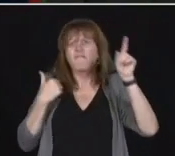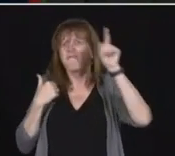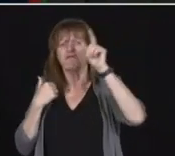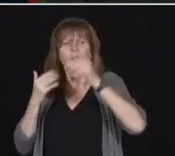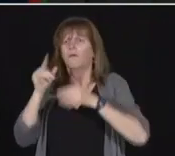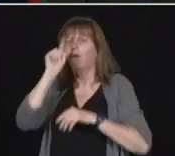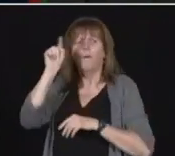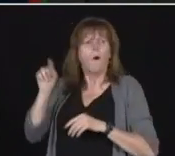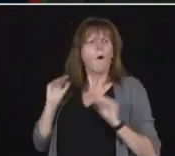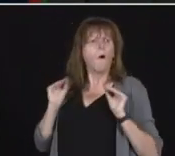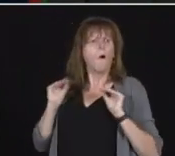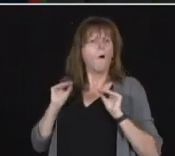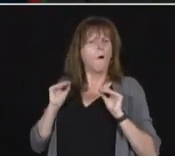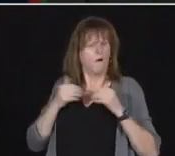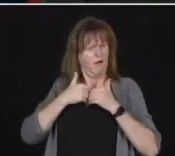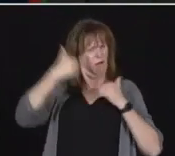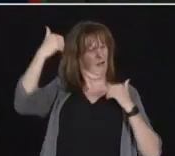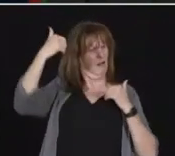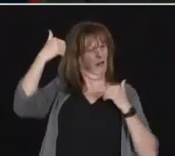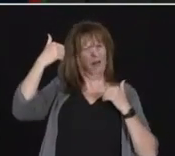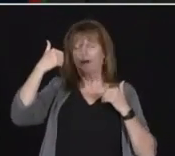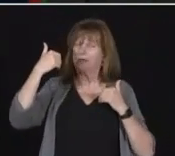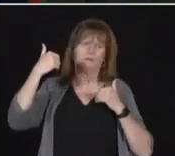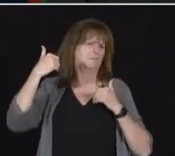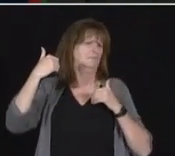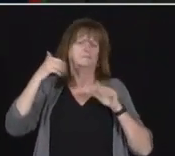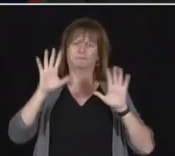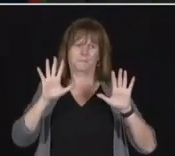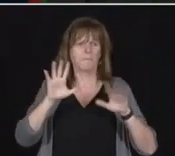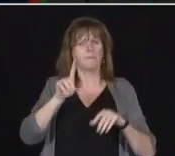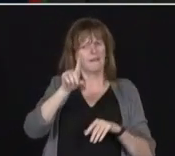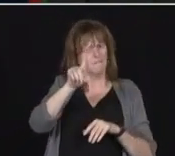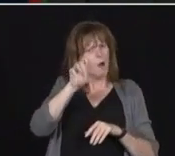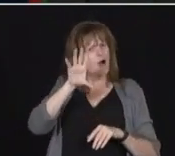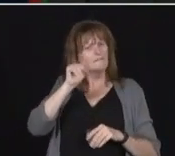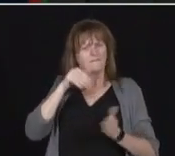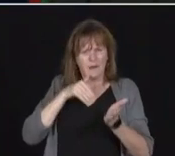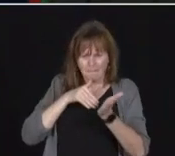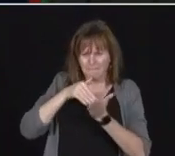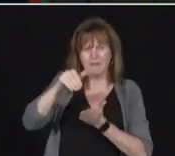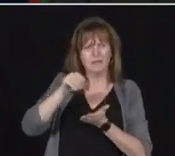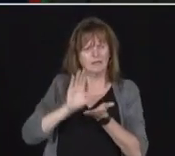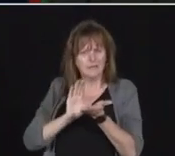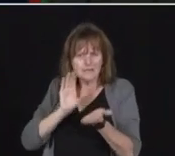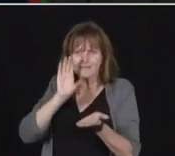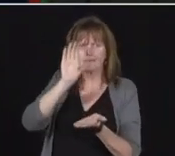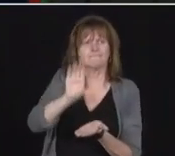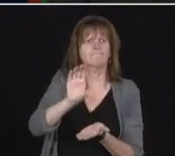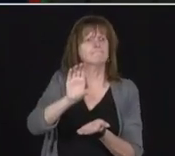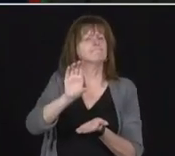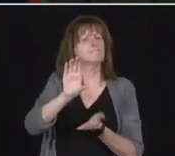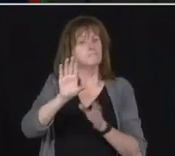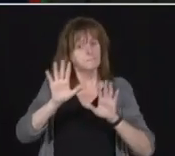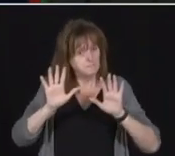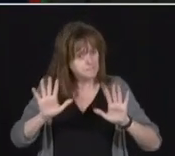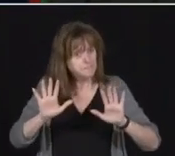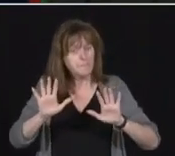a $150 million provincial broadband program that will leverage up to $500 million